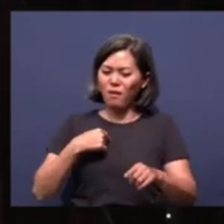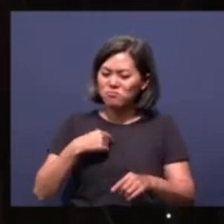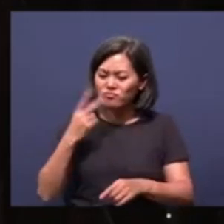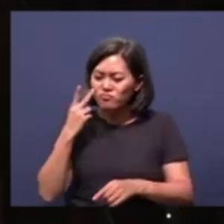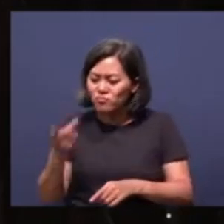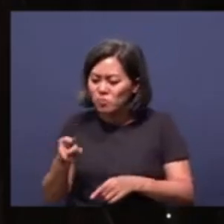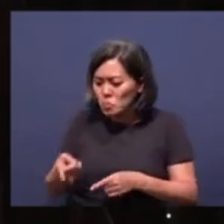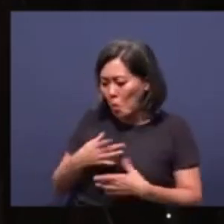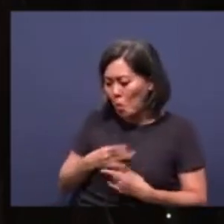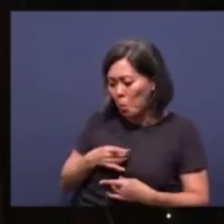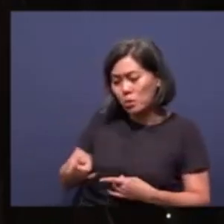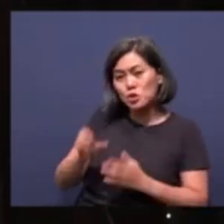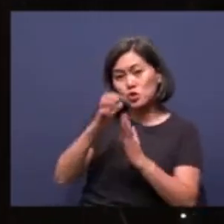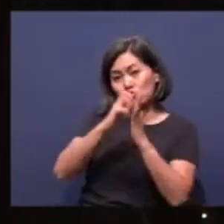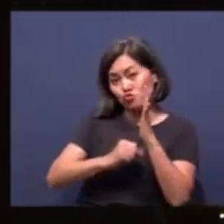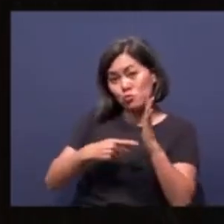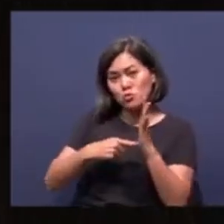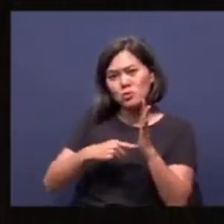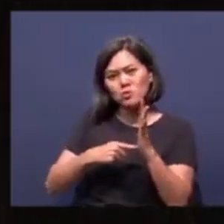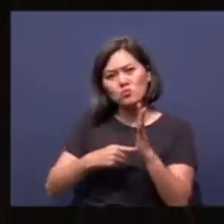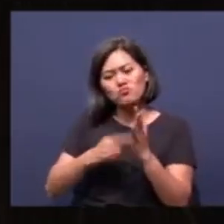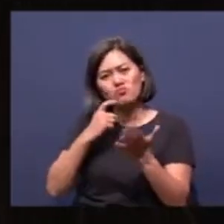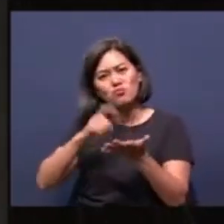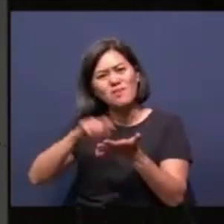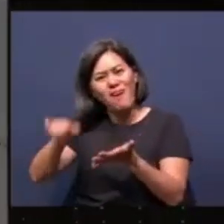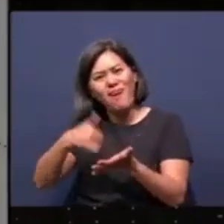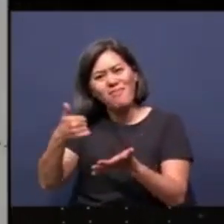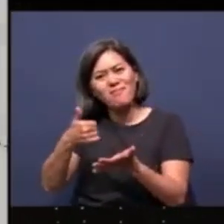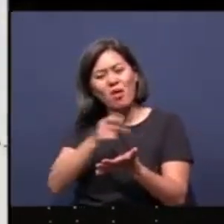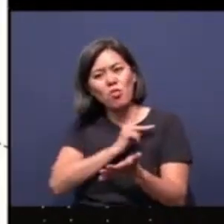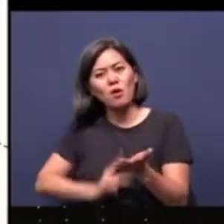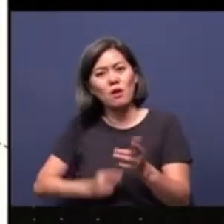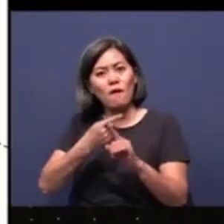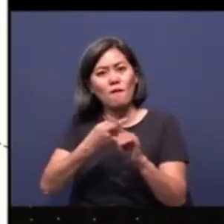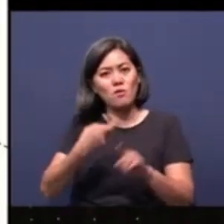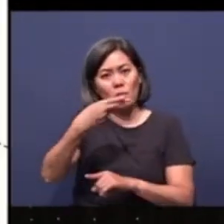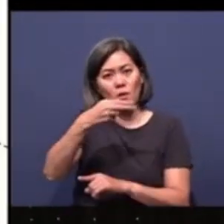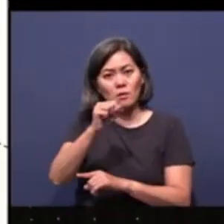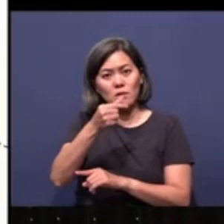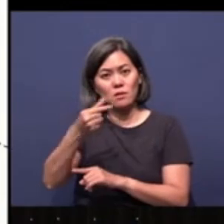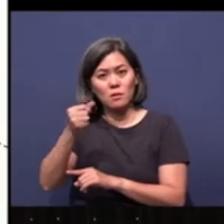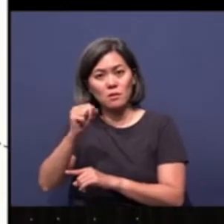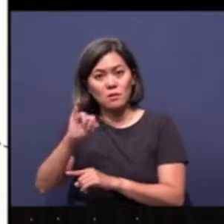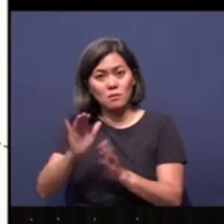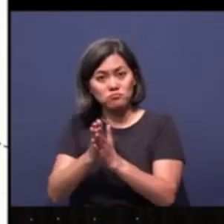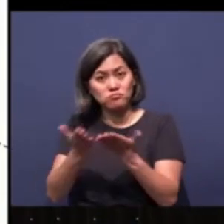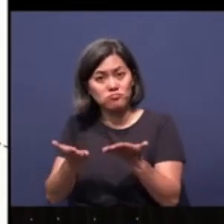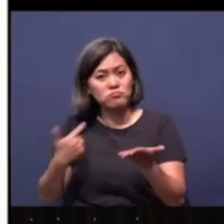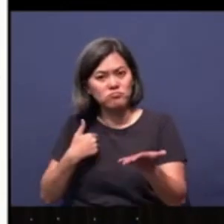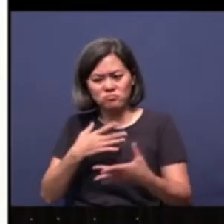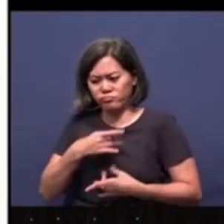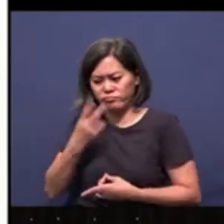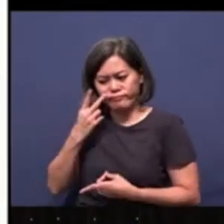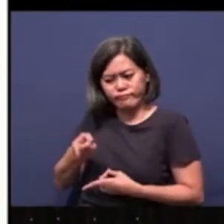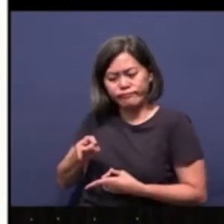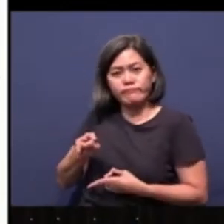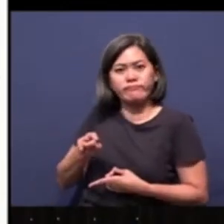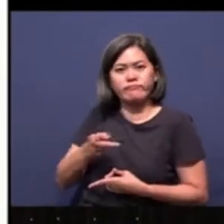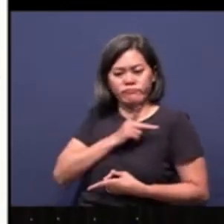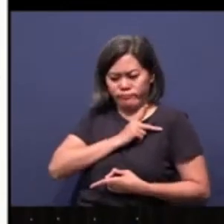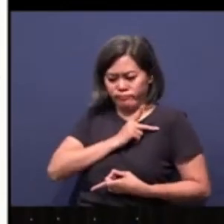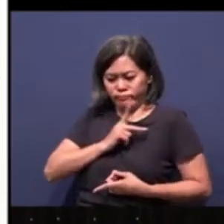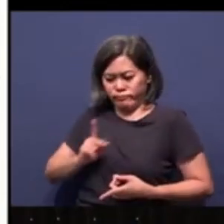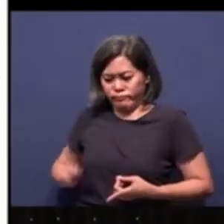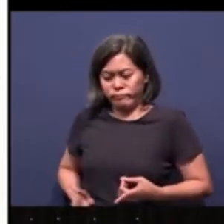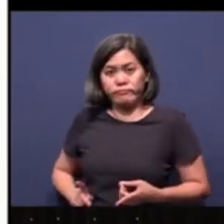Scripture today, we're talking about another king from the book of Haggai. And in the book of Haggai, it's interesting that you talk about King